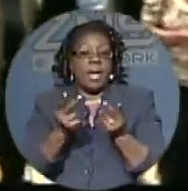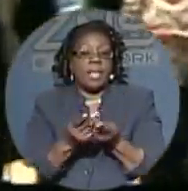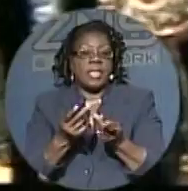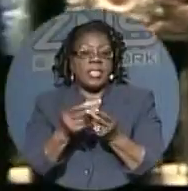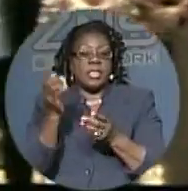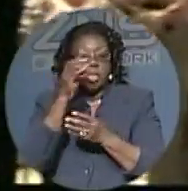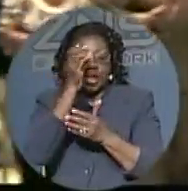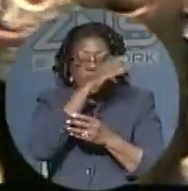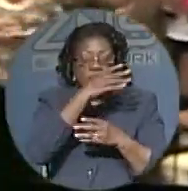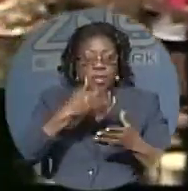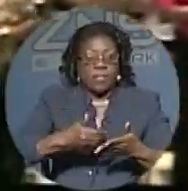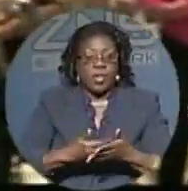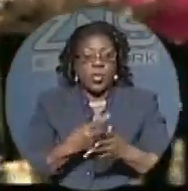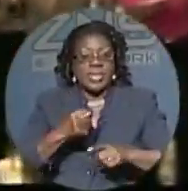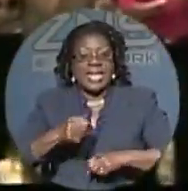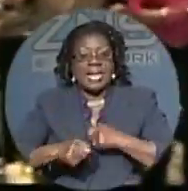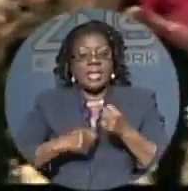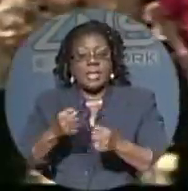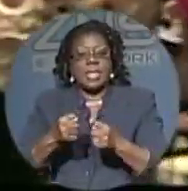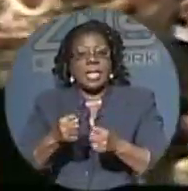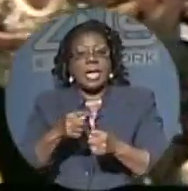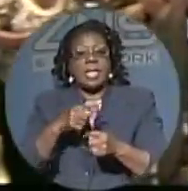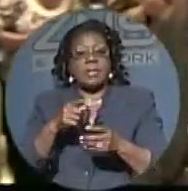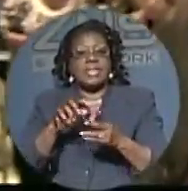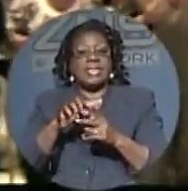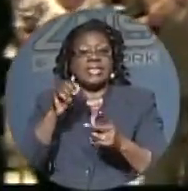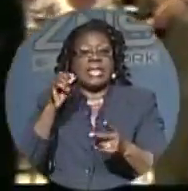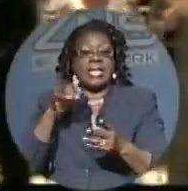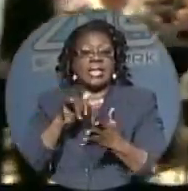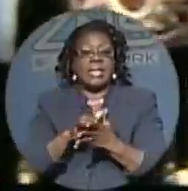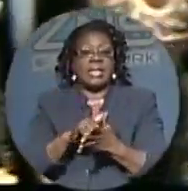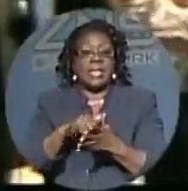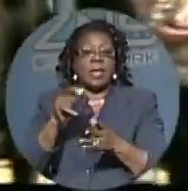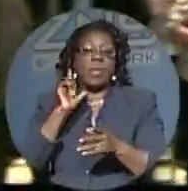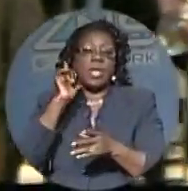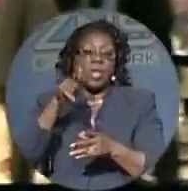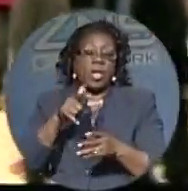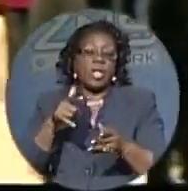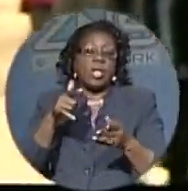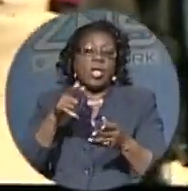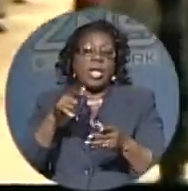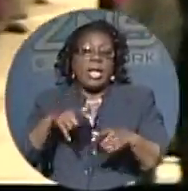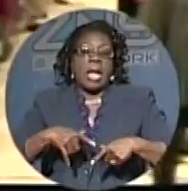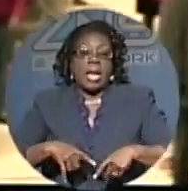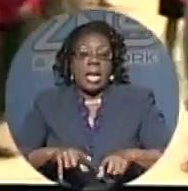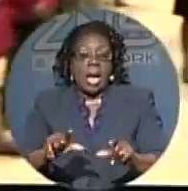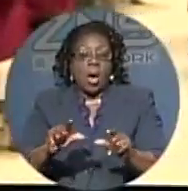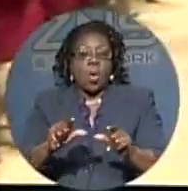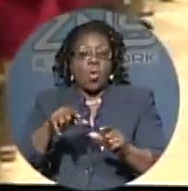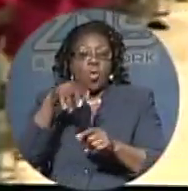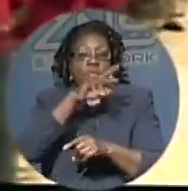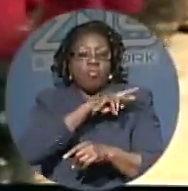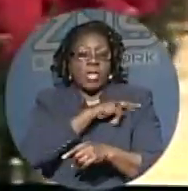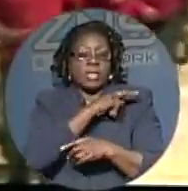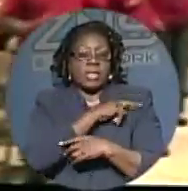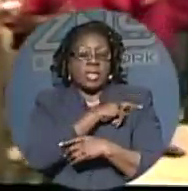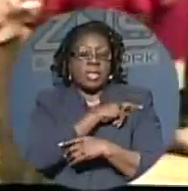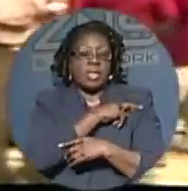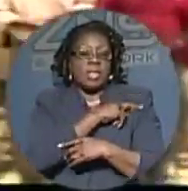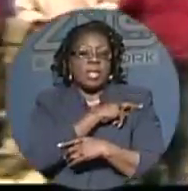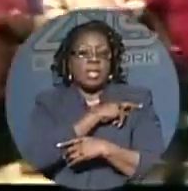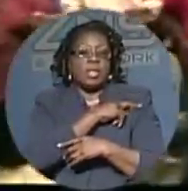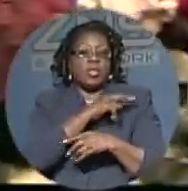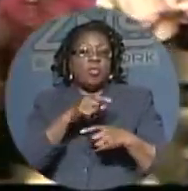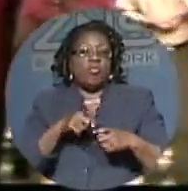ago it was decided that the party will not run Russell in High Rock this time around. The Prime Minister indicated that he gave the job of notifying Russell